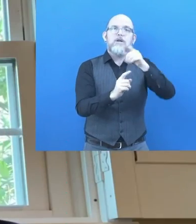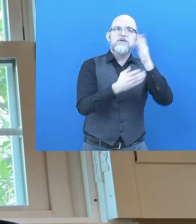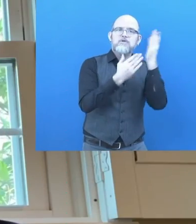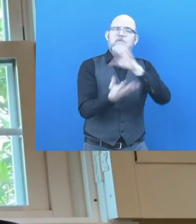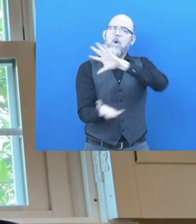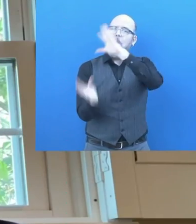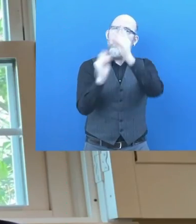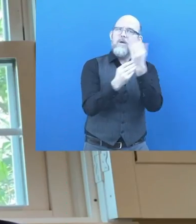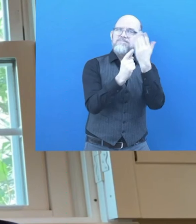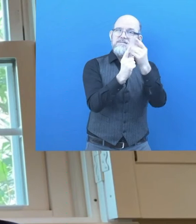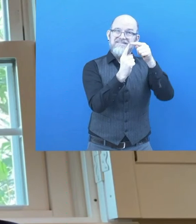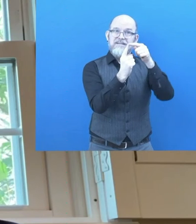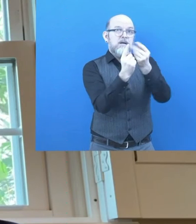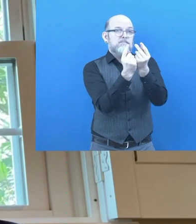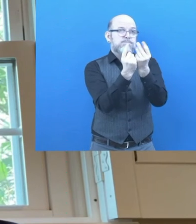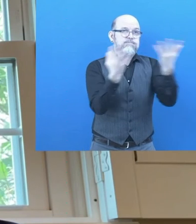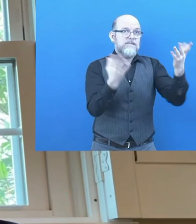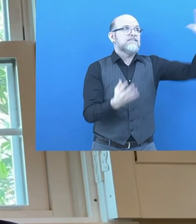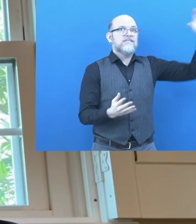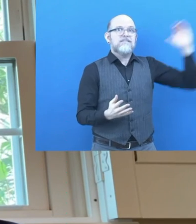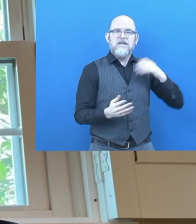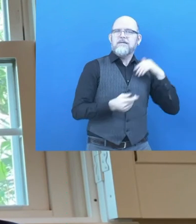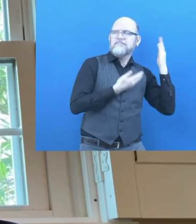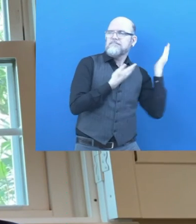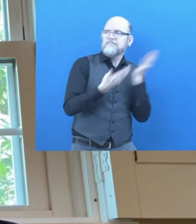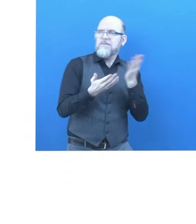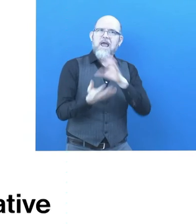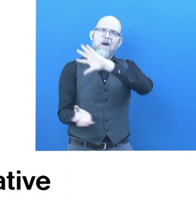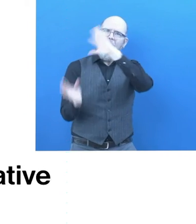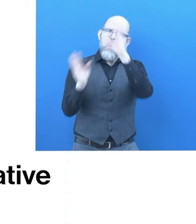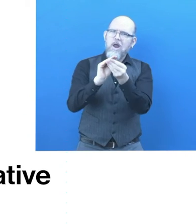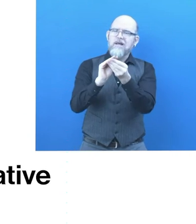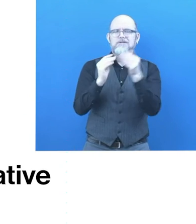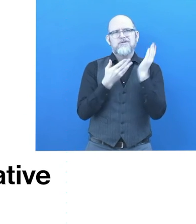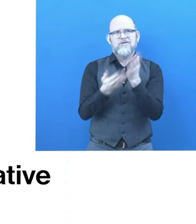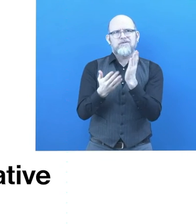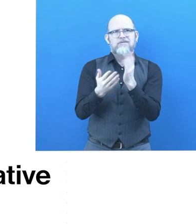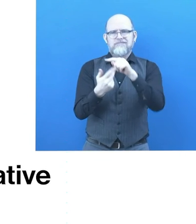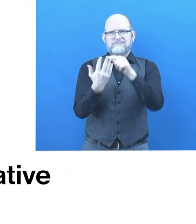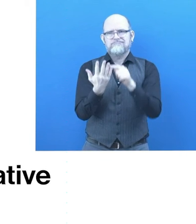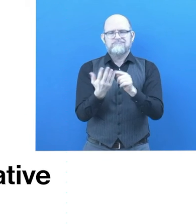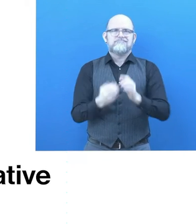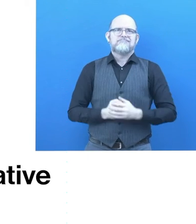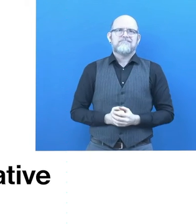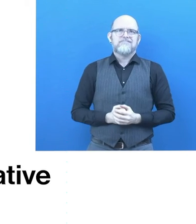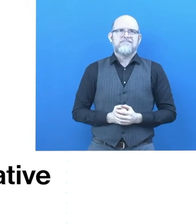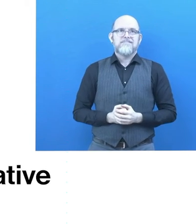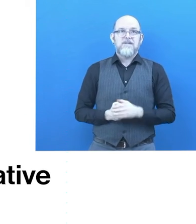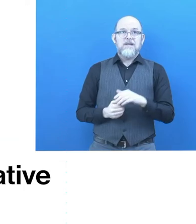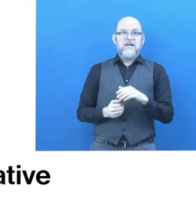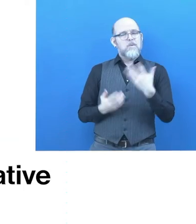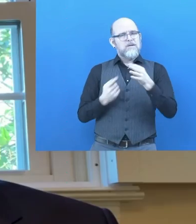expected to meet all needs of the participants within that monthly payment. What is unique and innovative about ACAP?